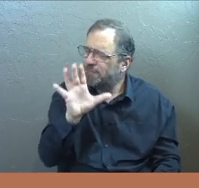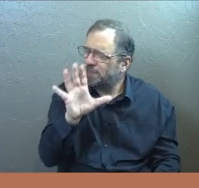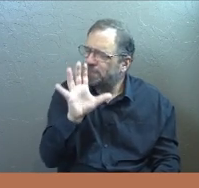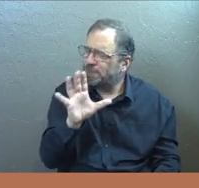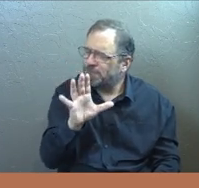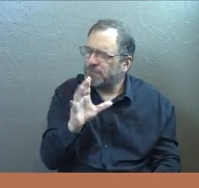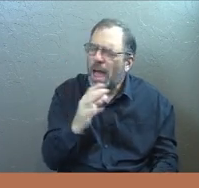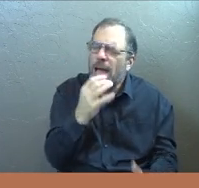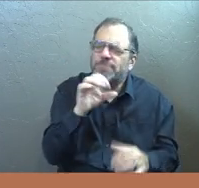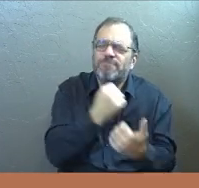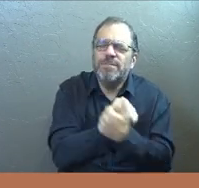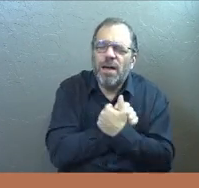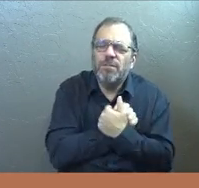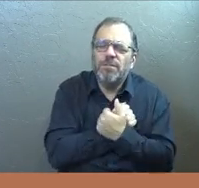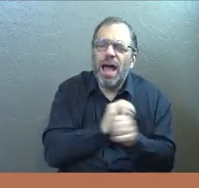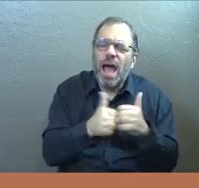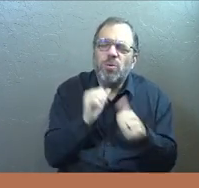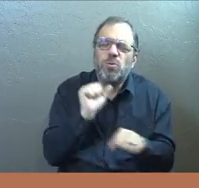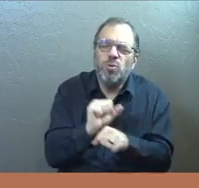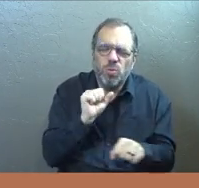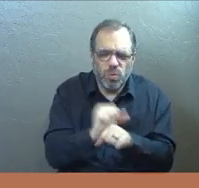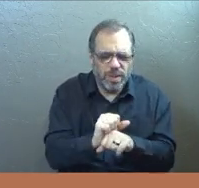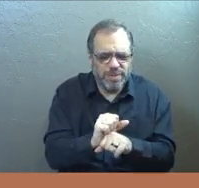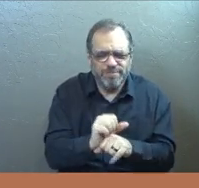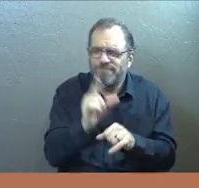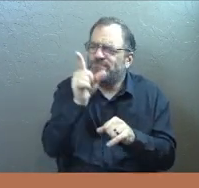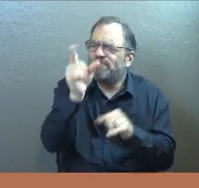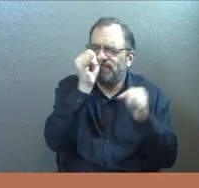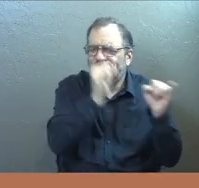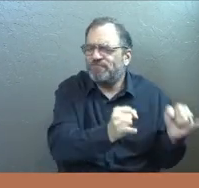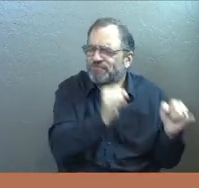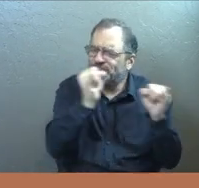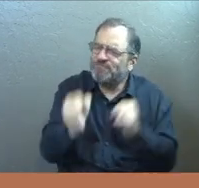love the way that you work, Holy Spirit. You're so individual.